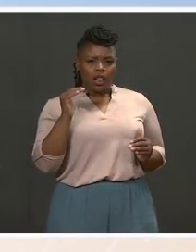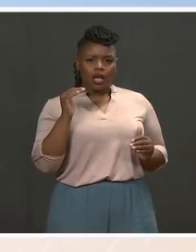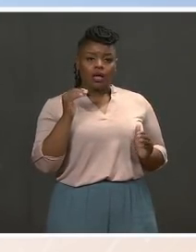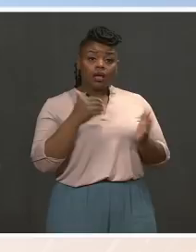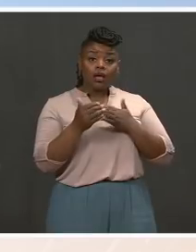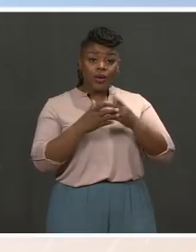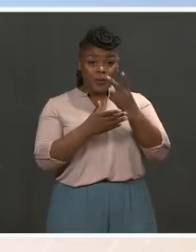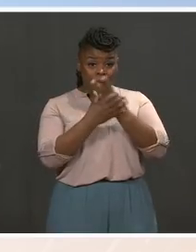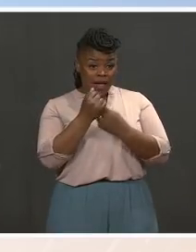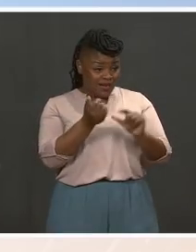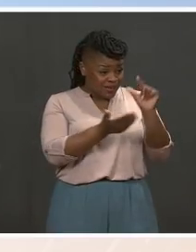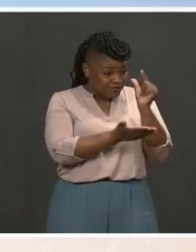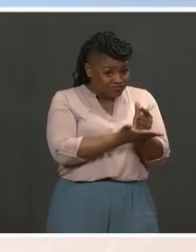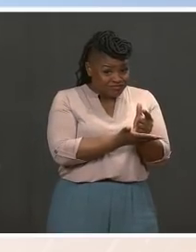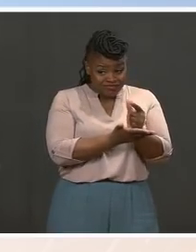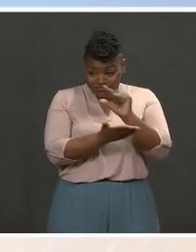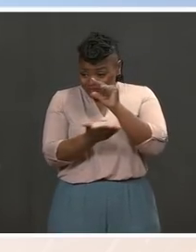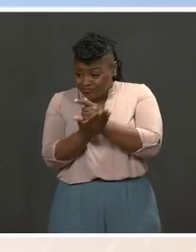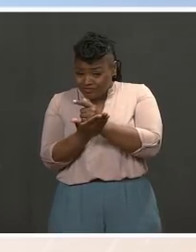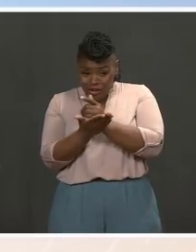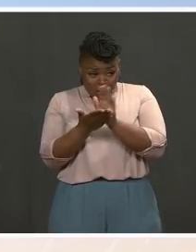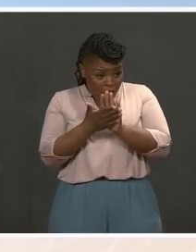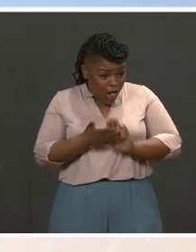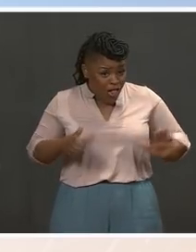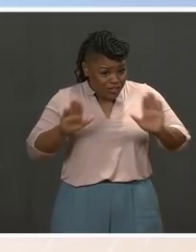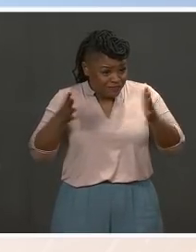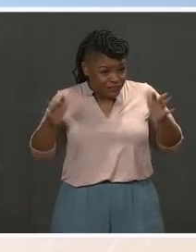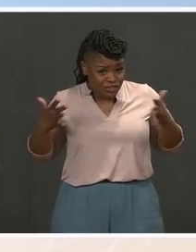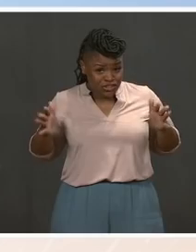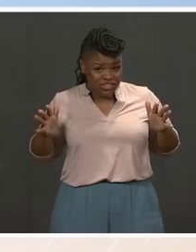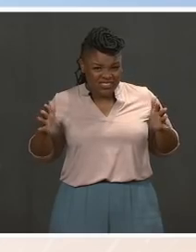factors driving here, why hasn't educational attainment delivered more?